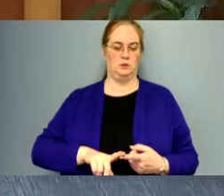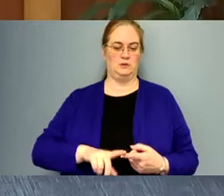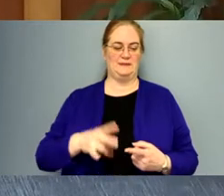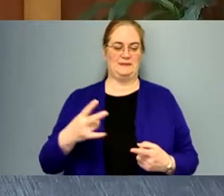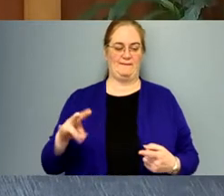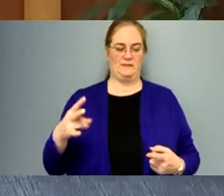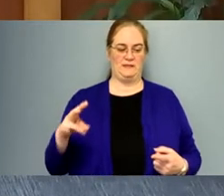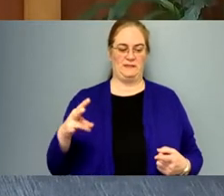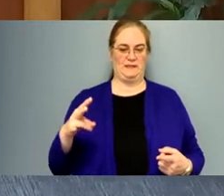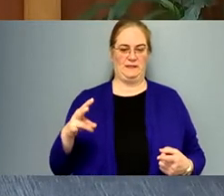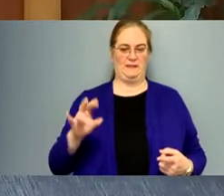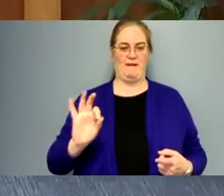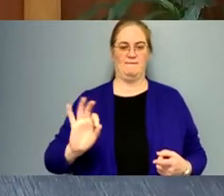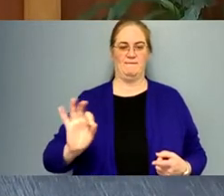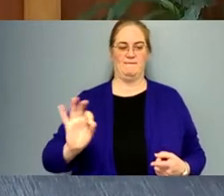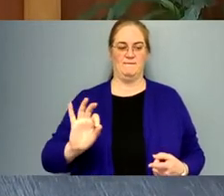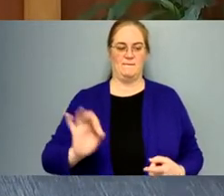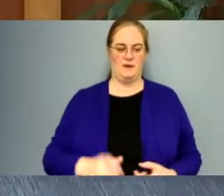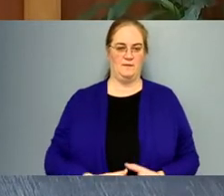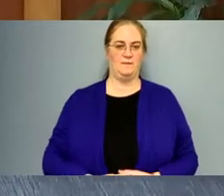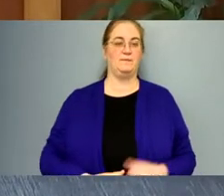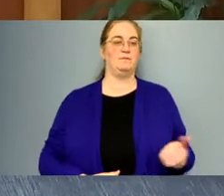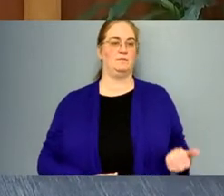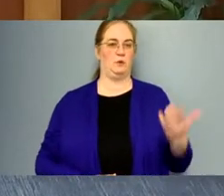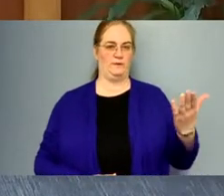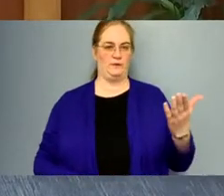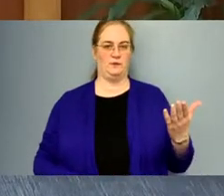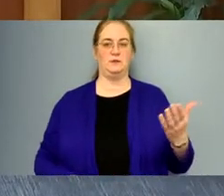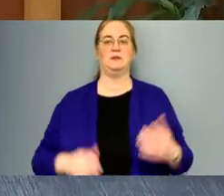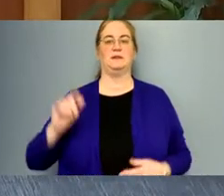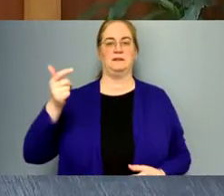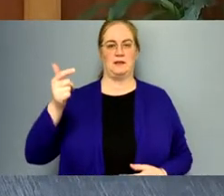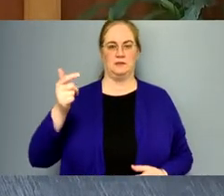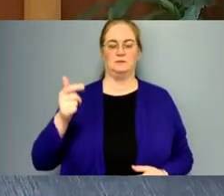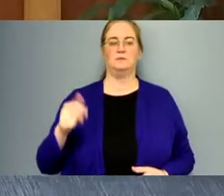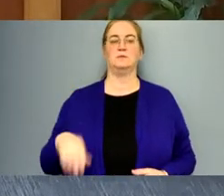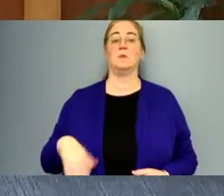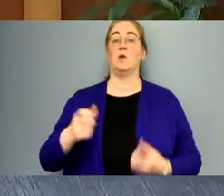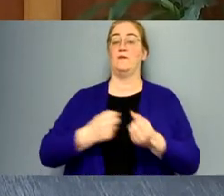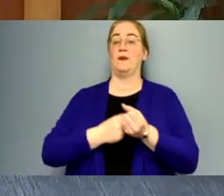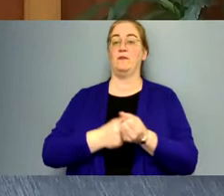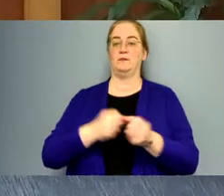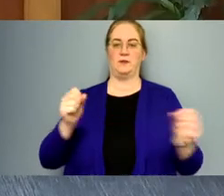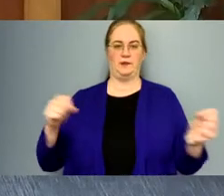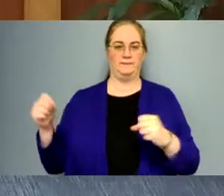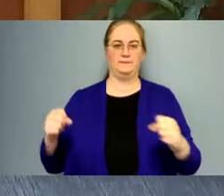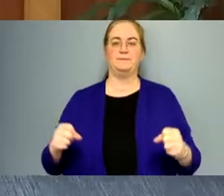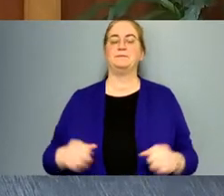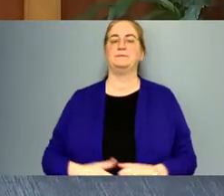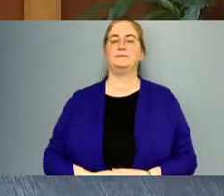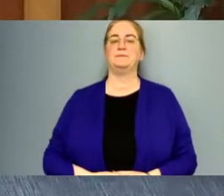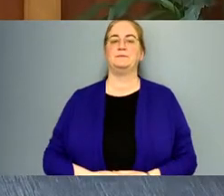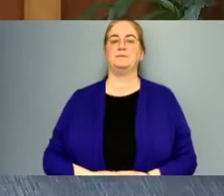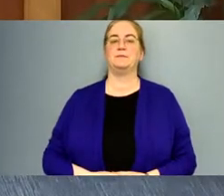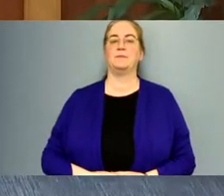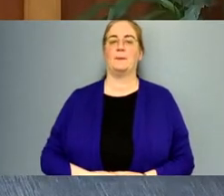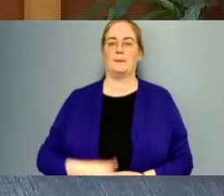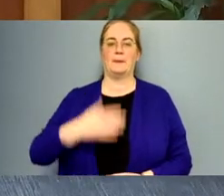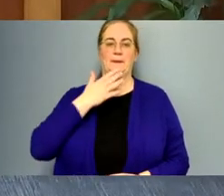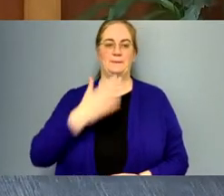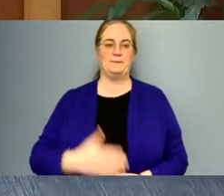one 17f. So moved. Second. All in favor? Aye. Aye. Thank you.